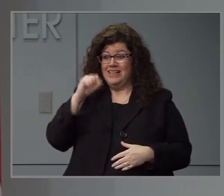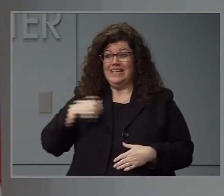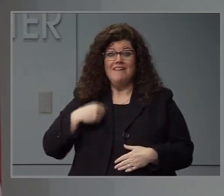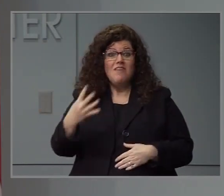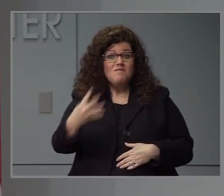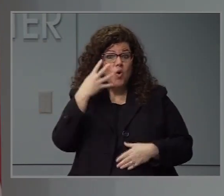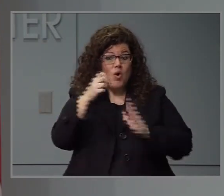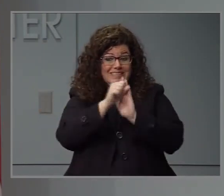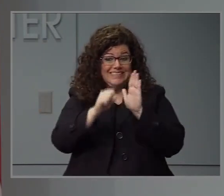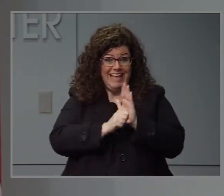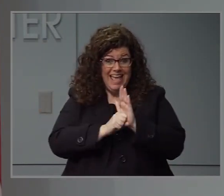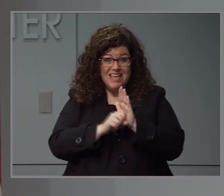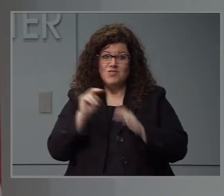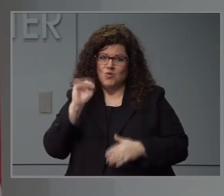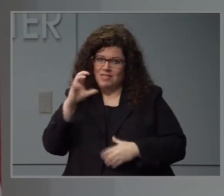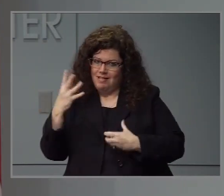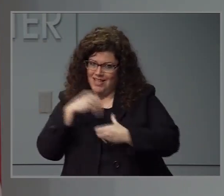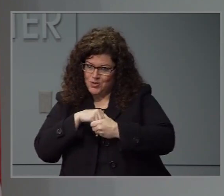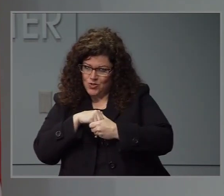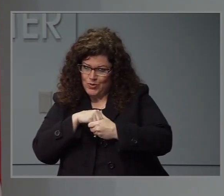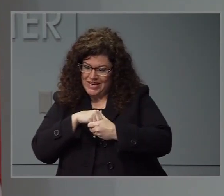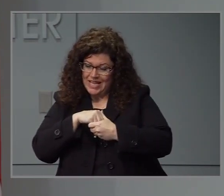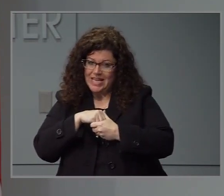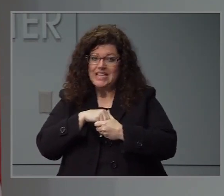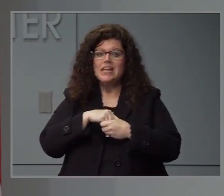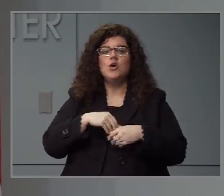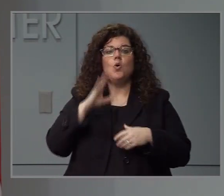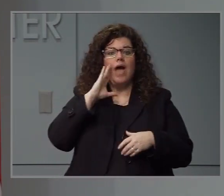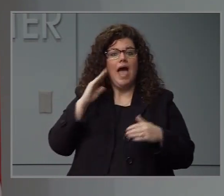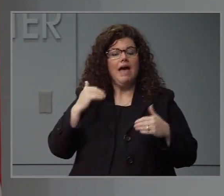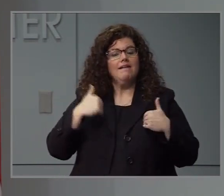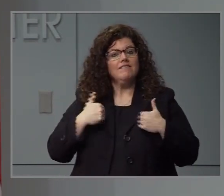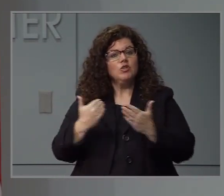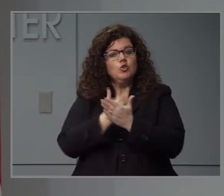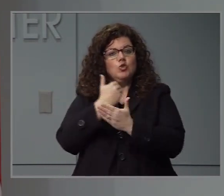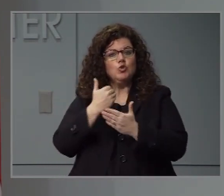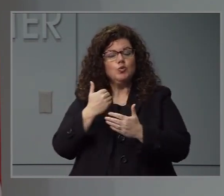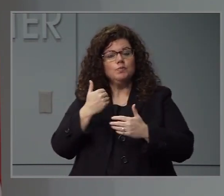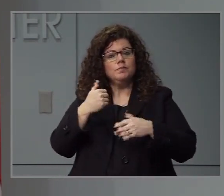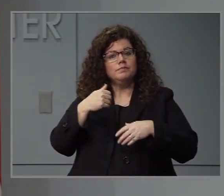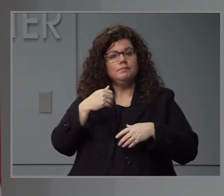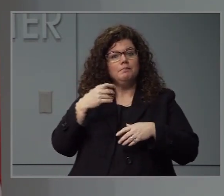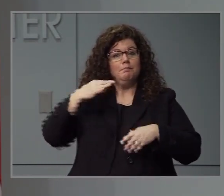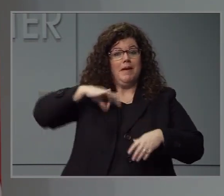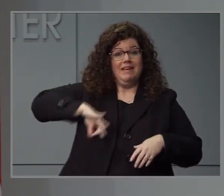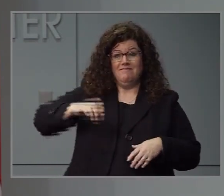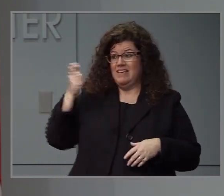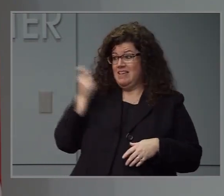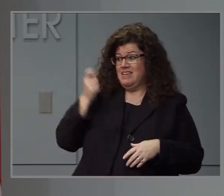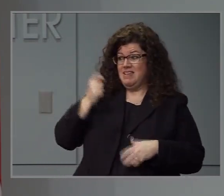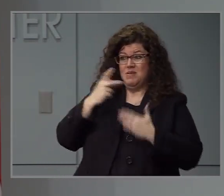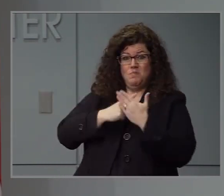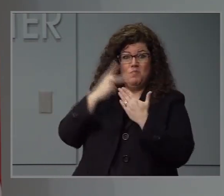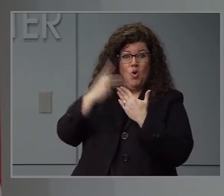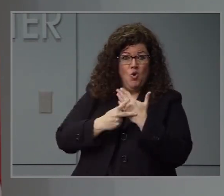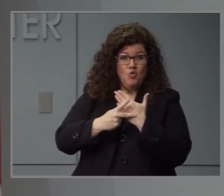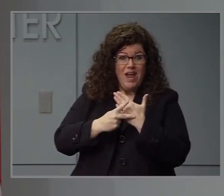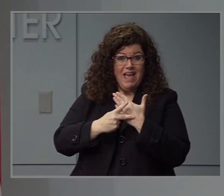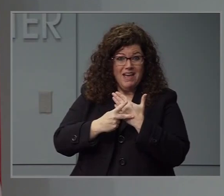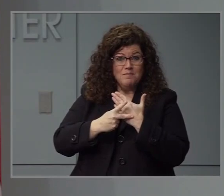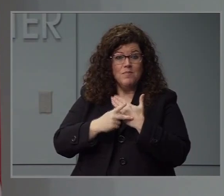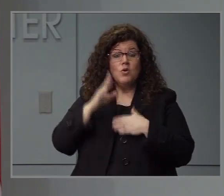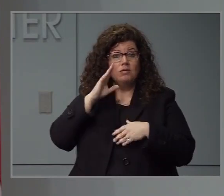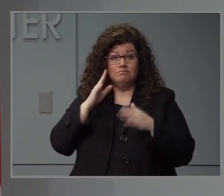be approved for the new Pandemic Electronic Benefit Transfer Program. This program will help